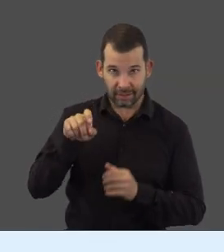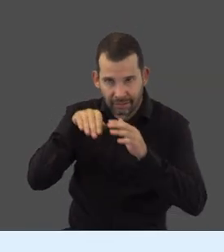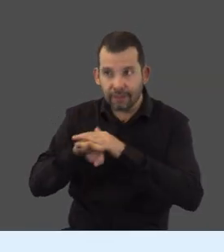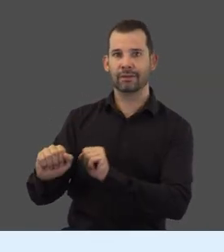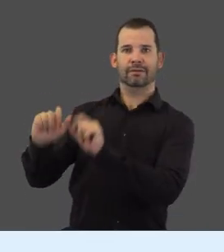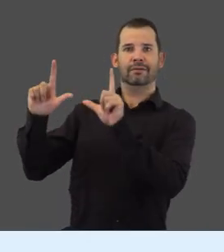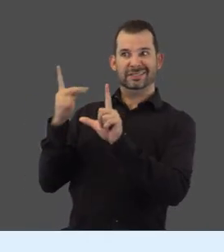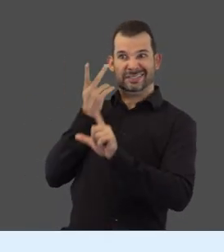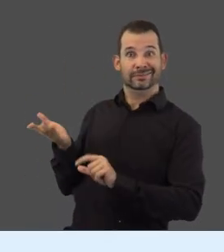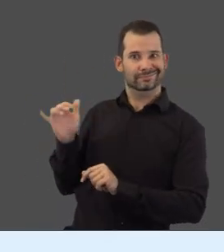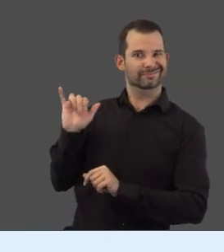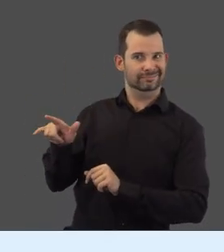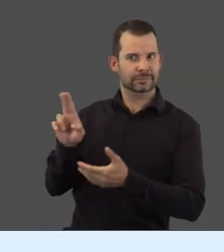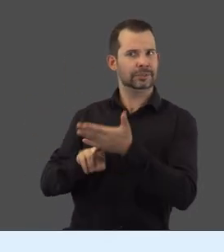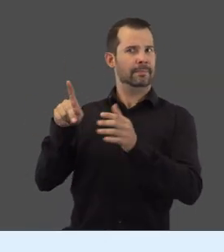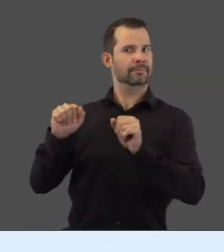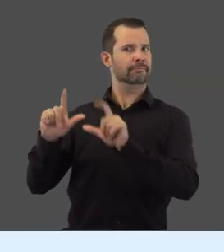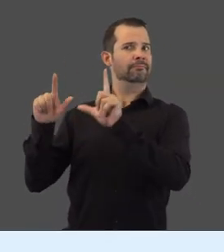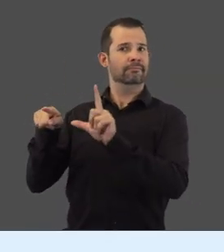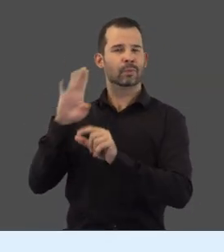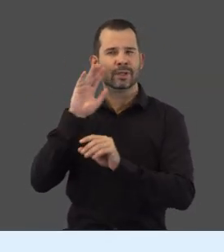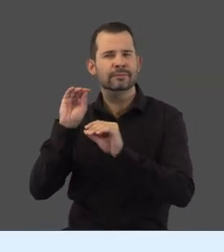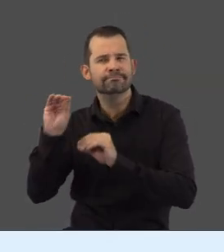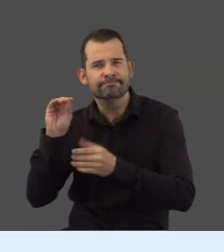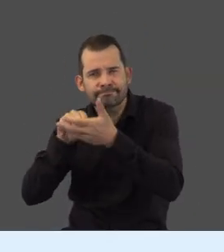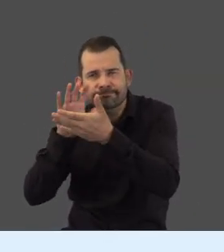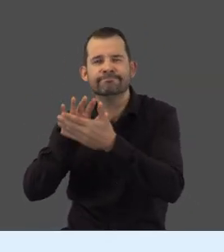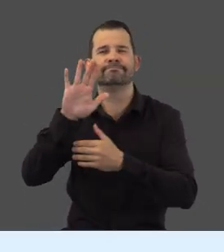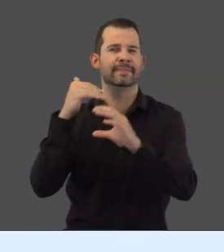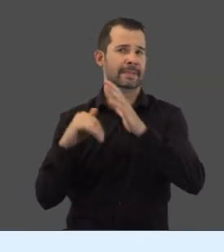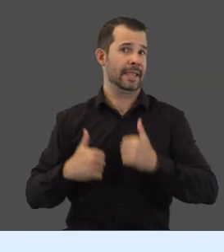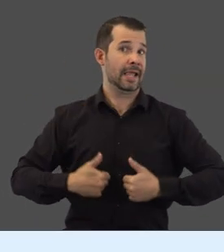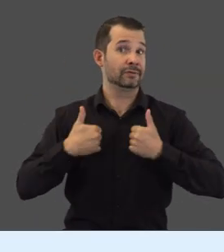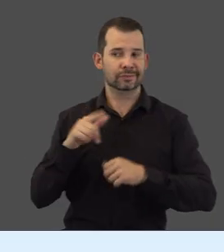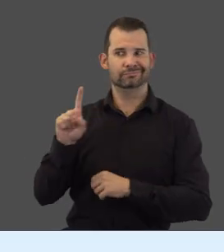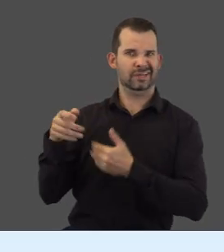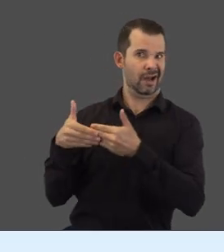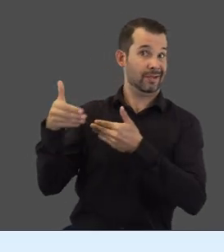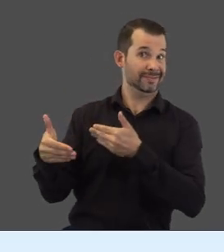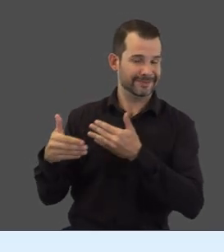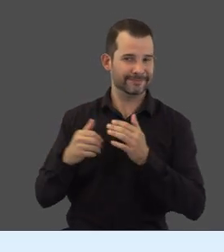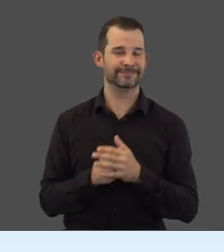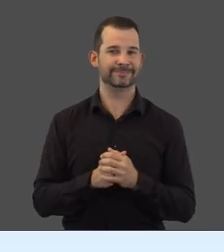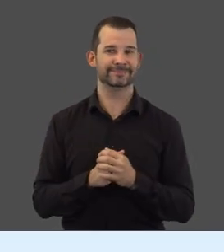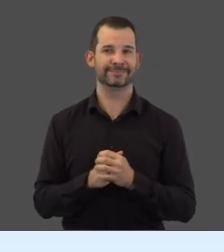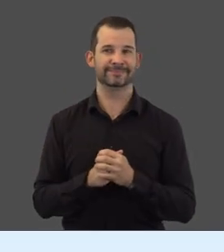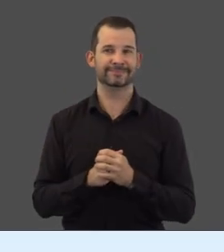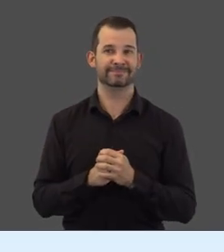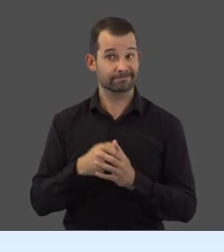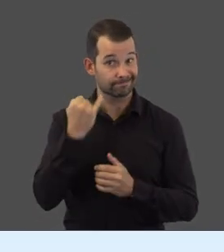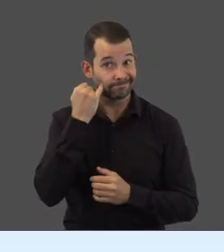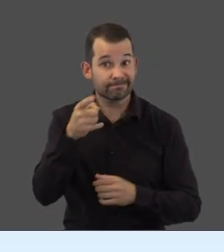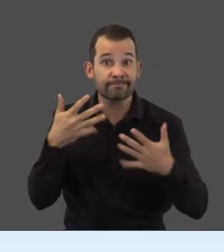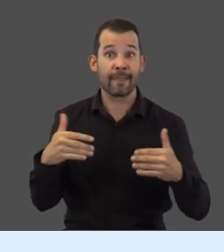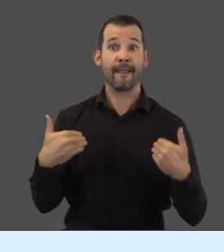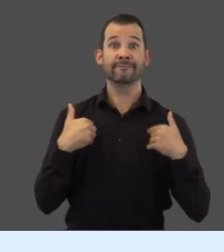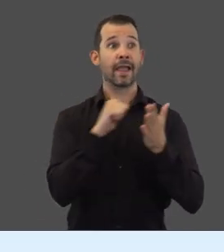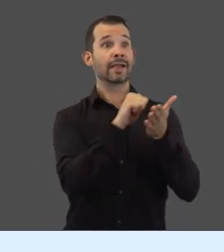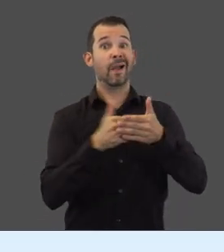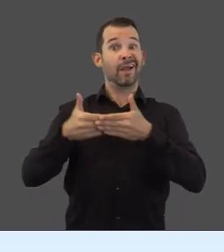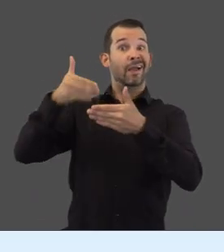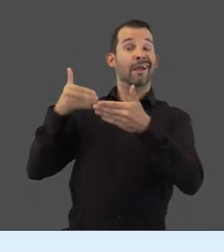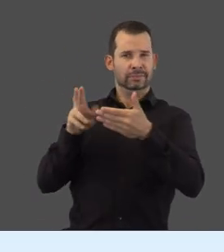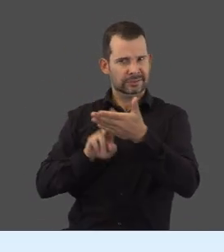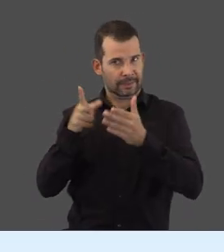That brings you to the Sign Up page, where you'll enter your email address and click on Next. If you have an existing account,